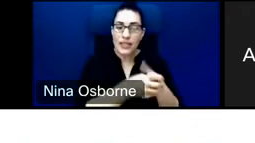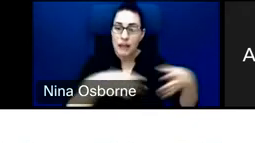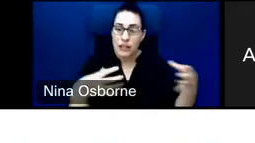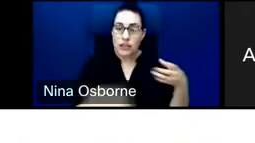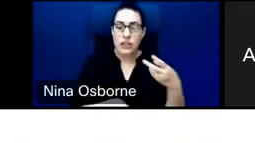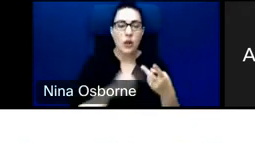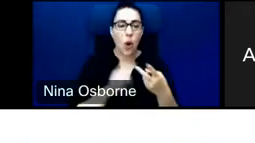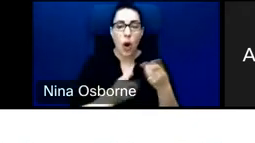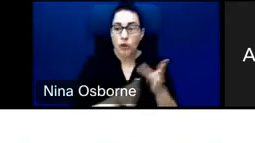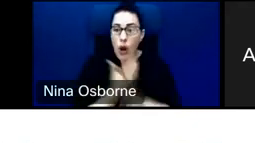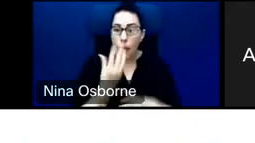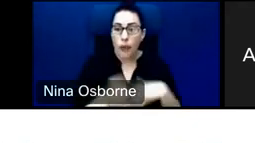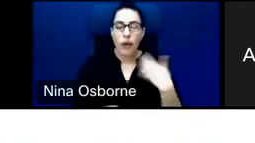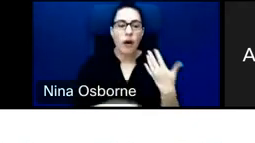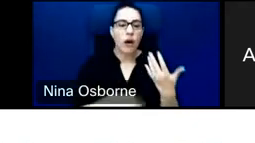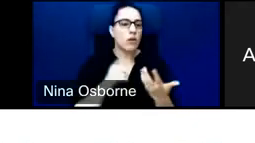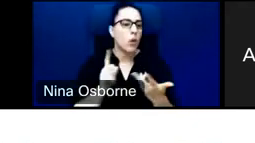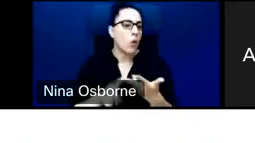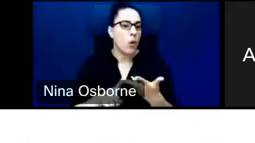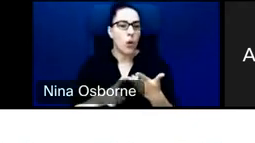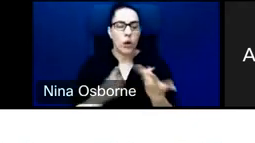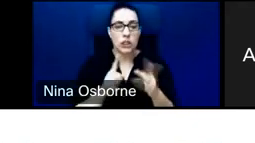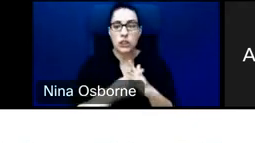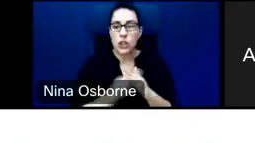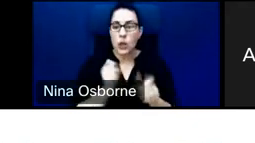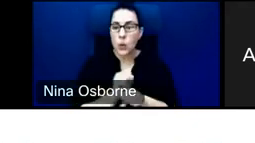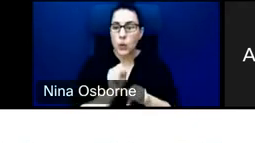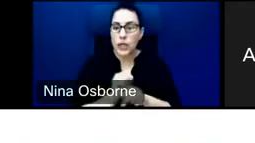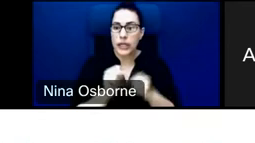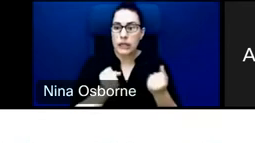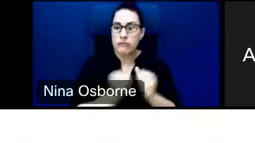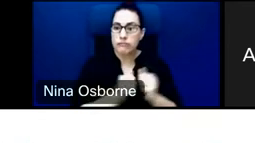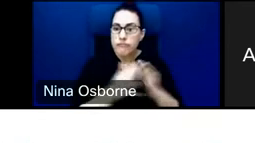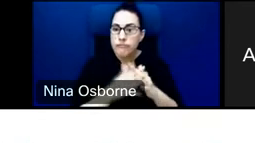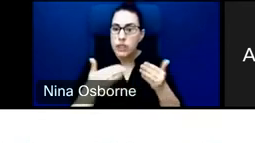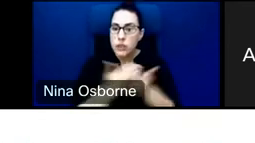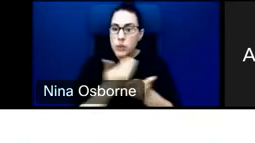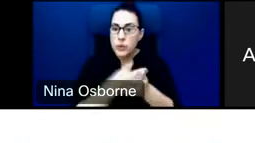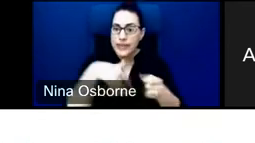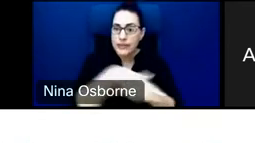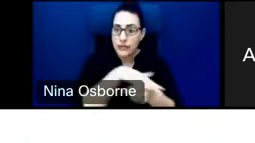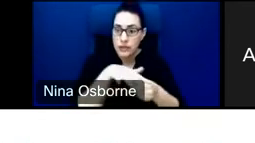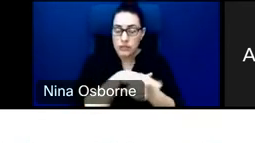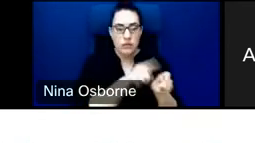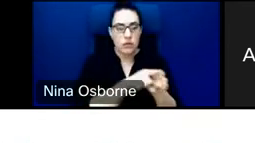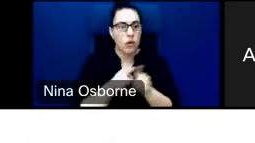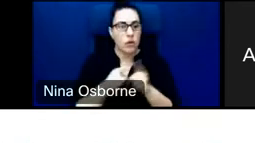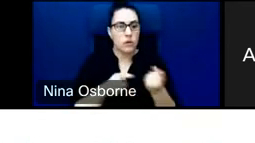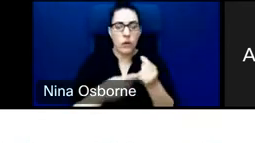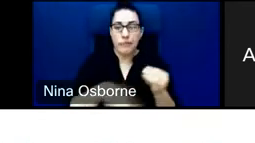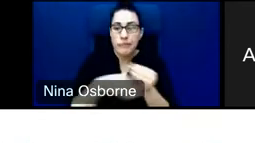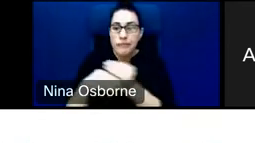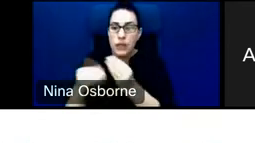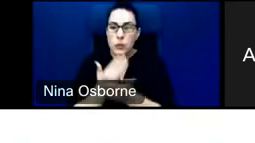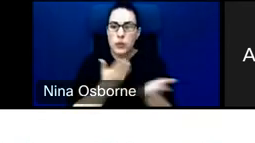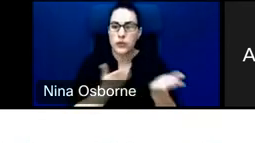invest and start working in a new region or to diversify your products and services. In terms of